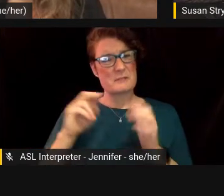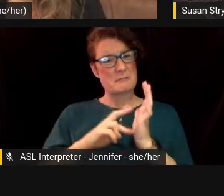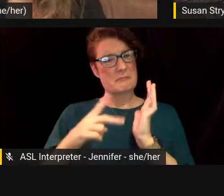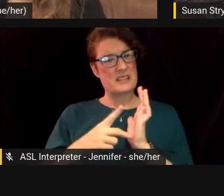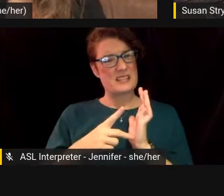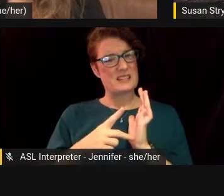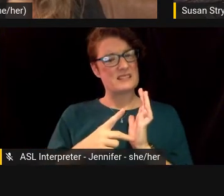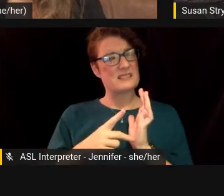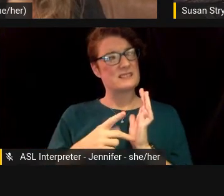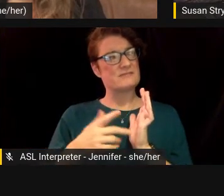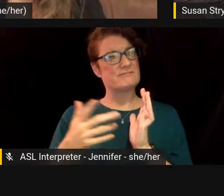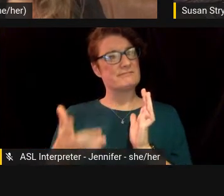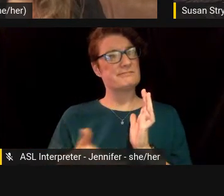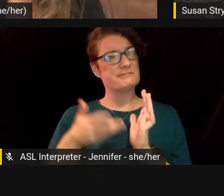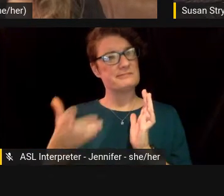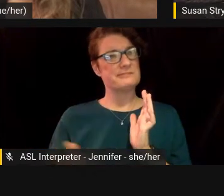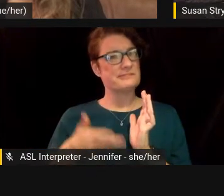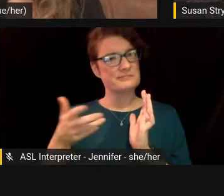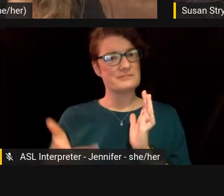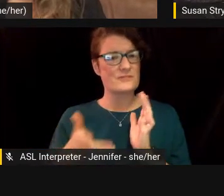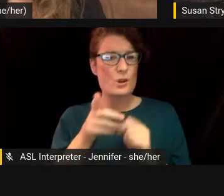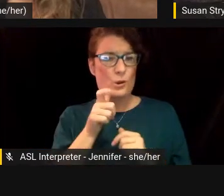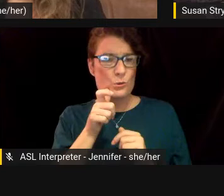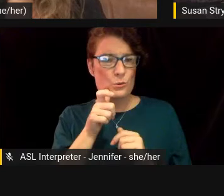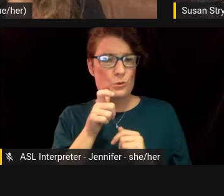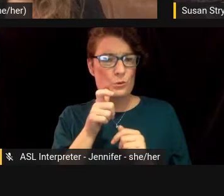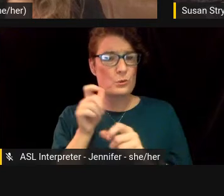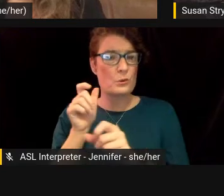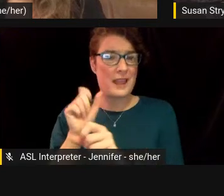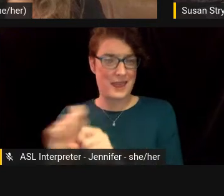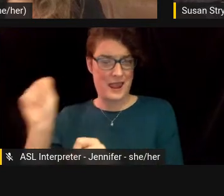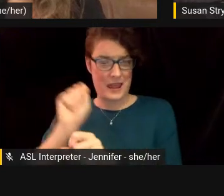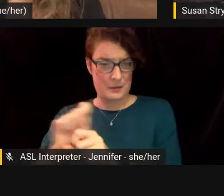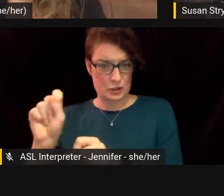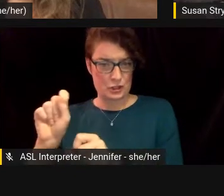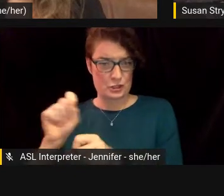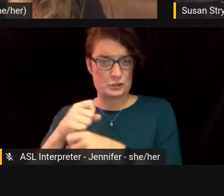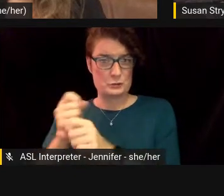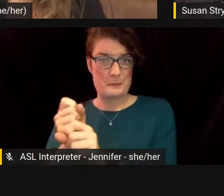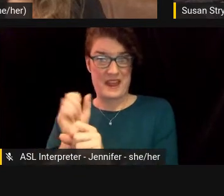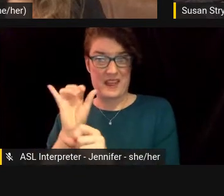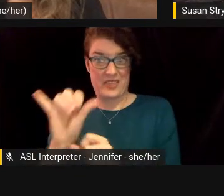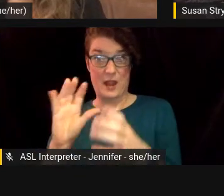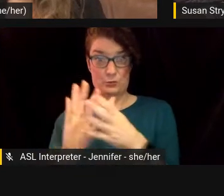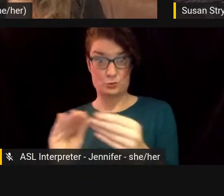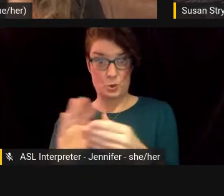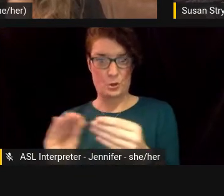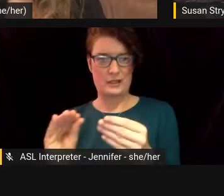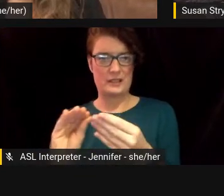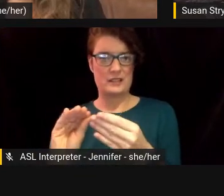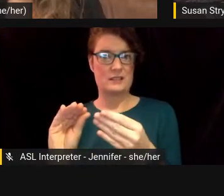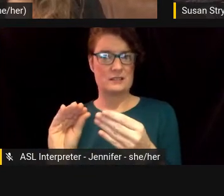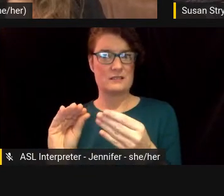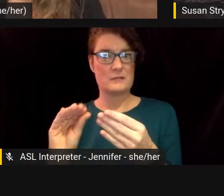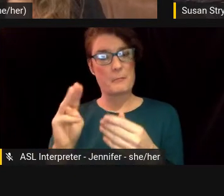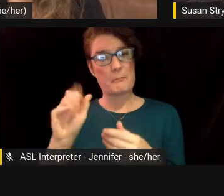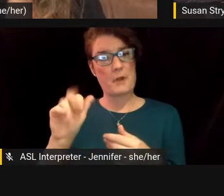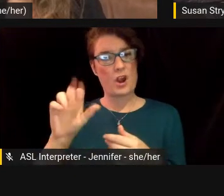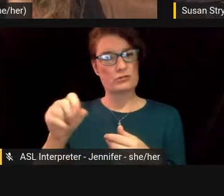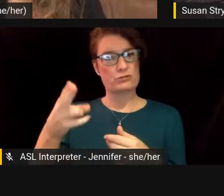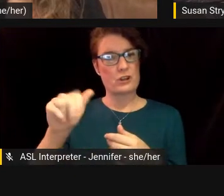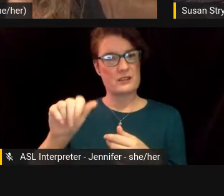who did the labor to make the film possible, or to make telling the story of Marsha's life